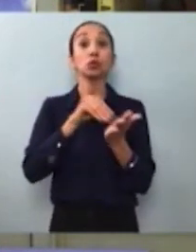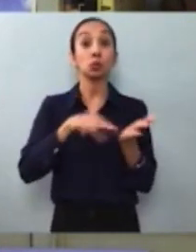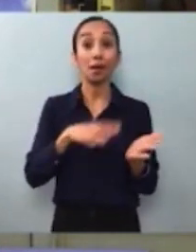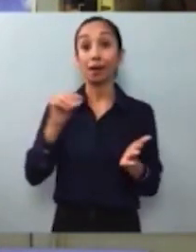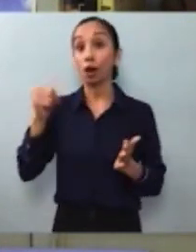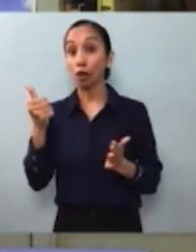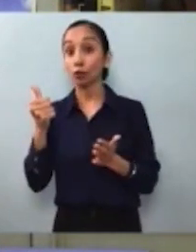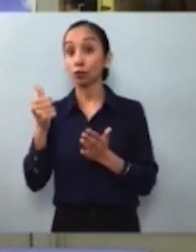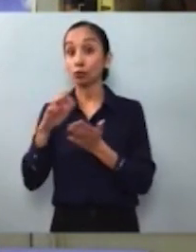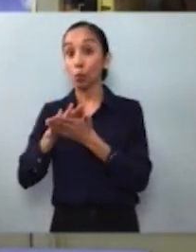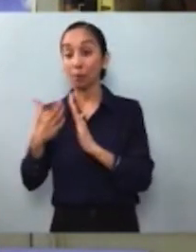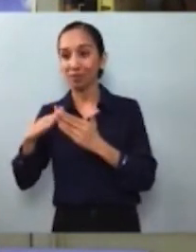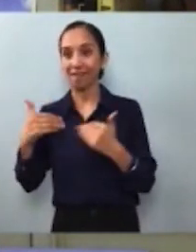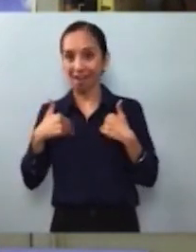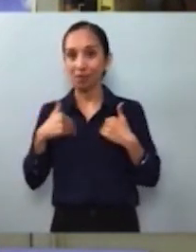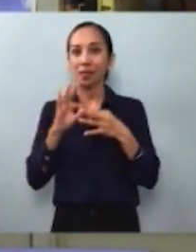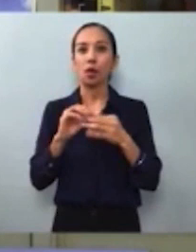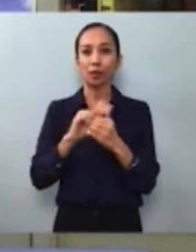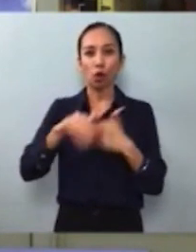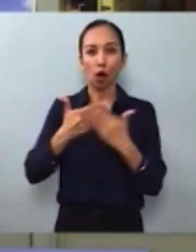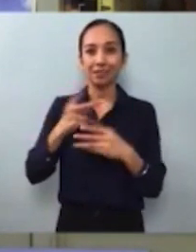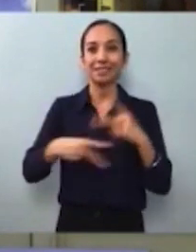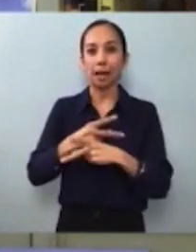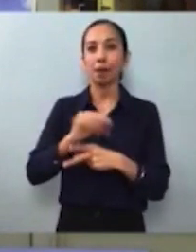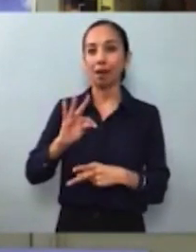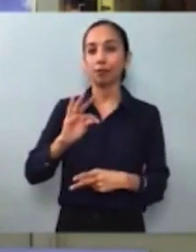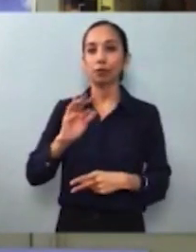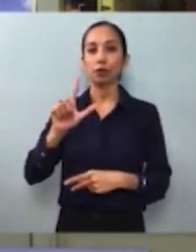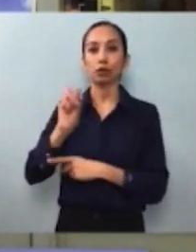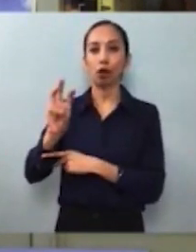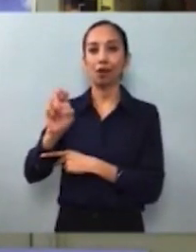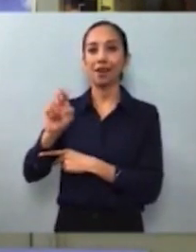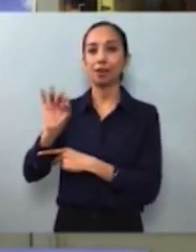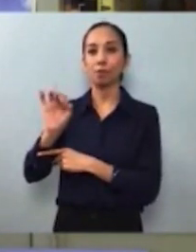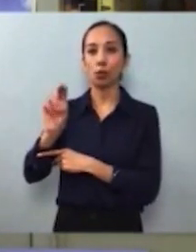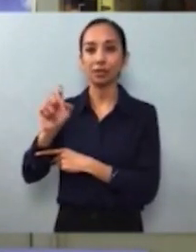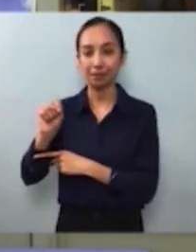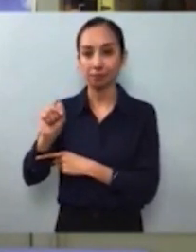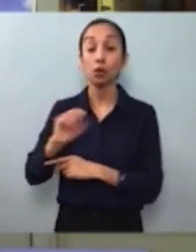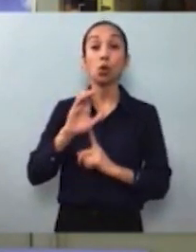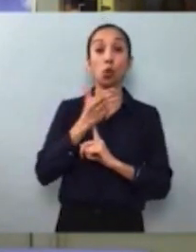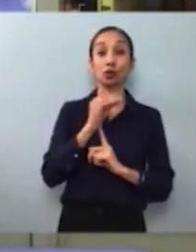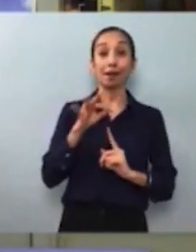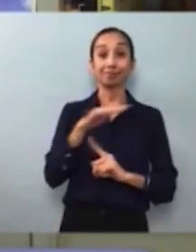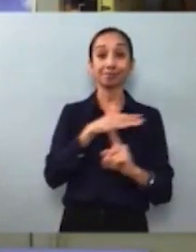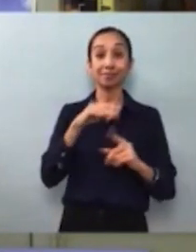forms of law enforcement. The culture and climate at schools must be founded on inclusion and respect.